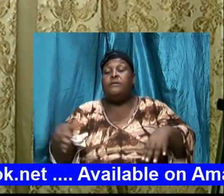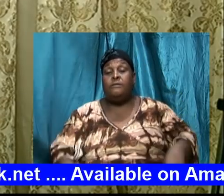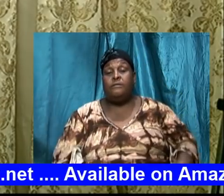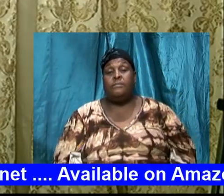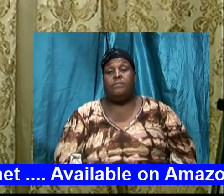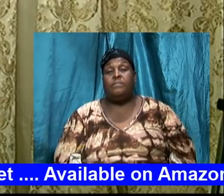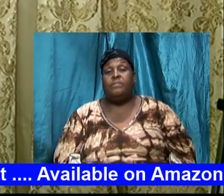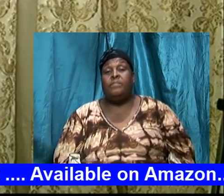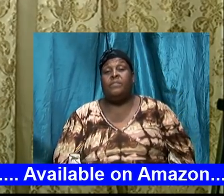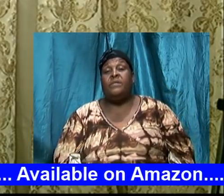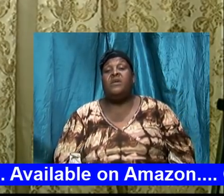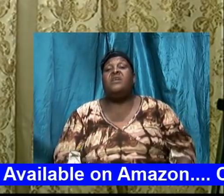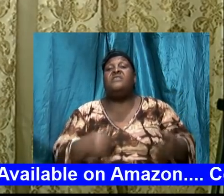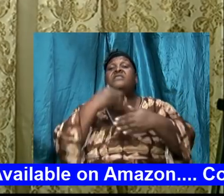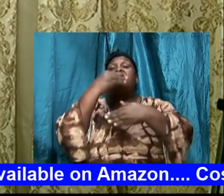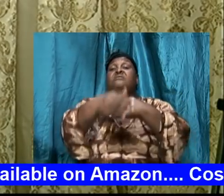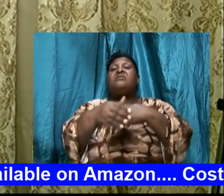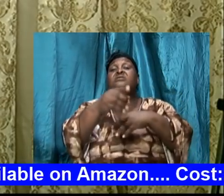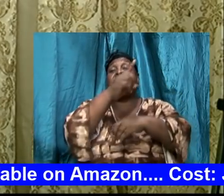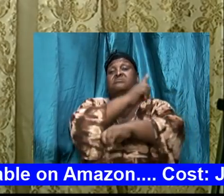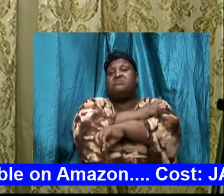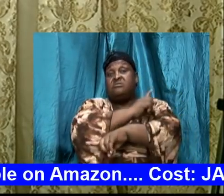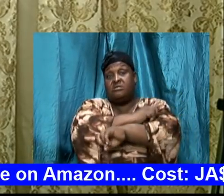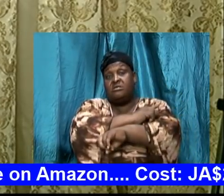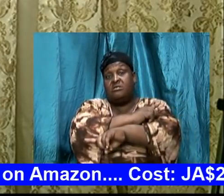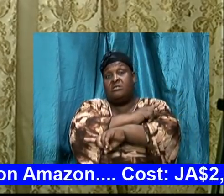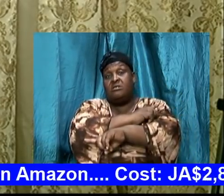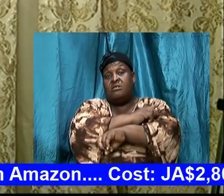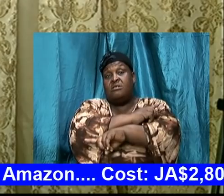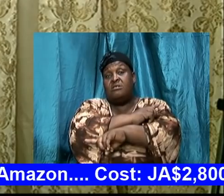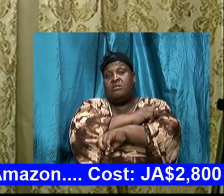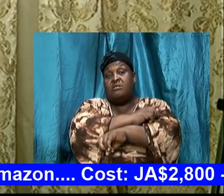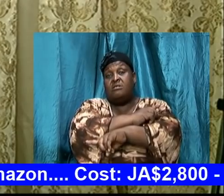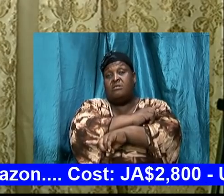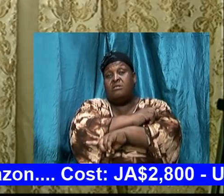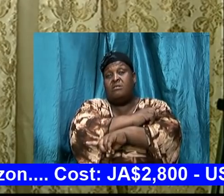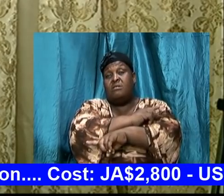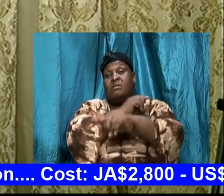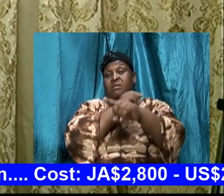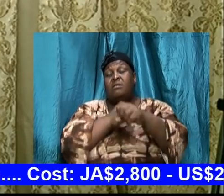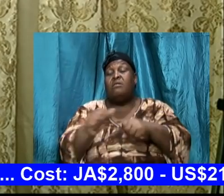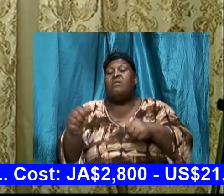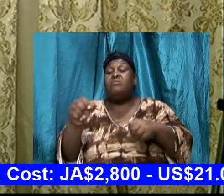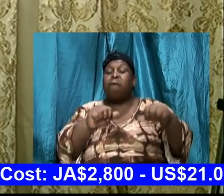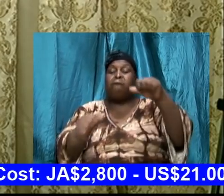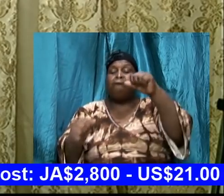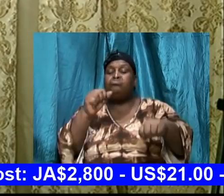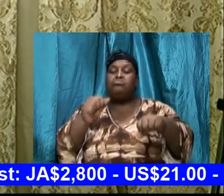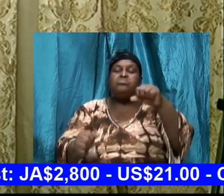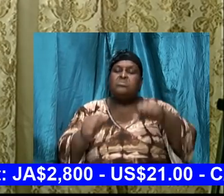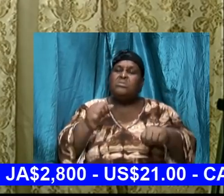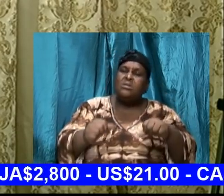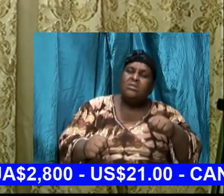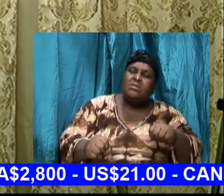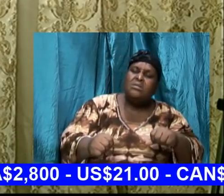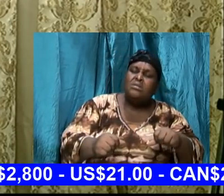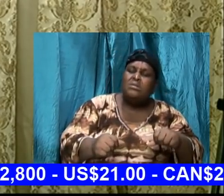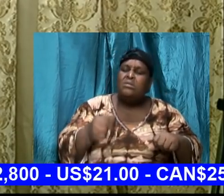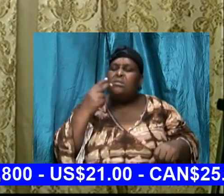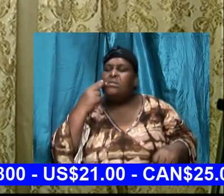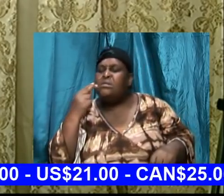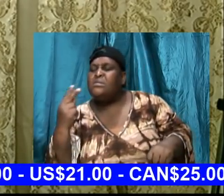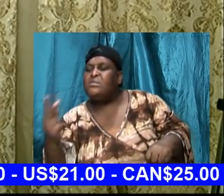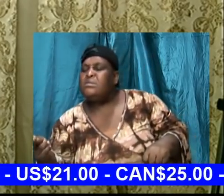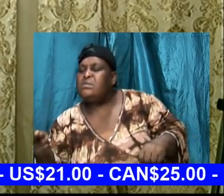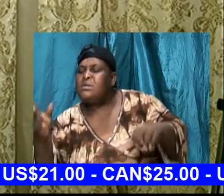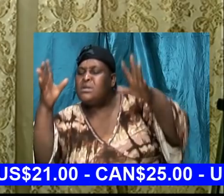It was the next day that passers-by, as they drove by, saw the deer on the ground with